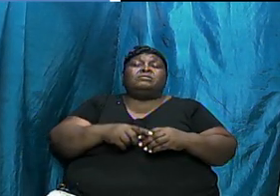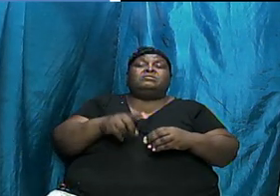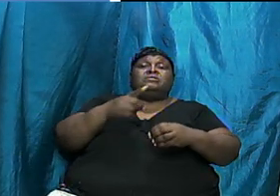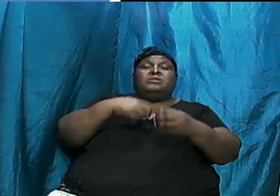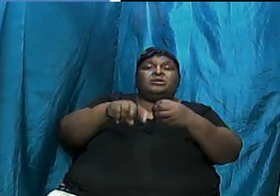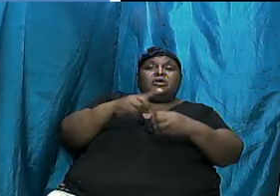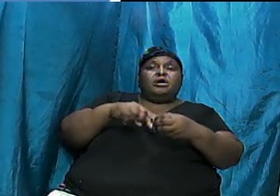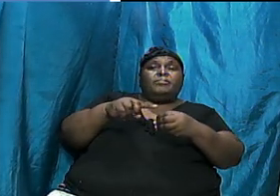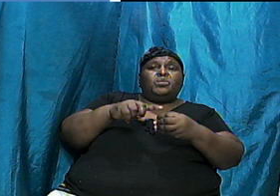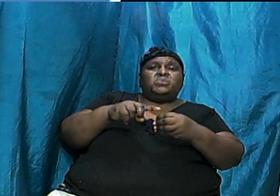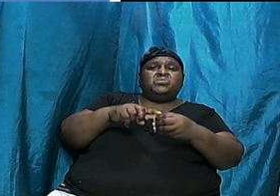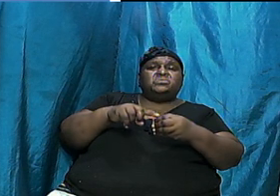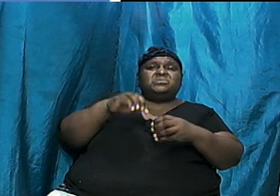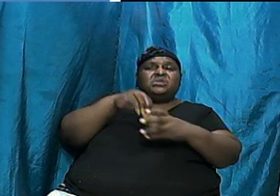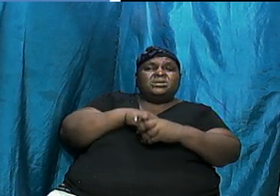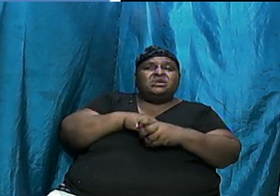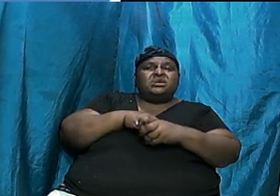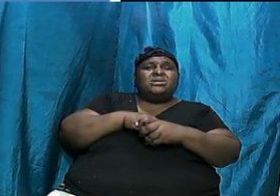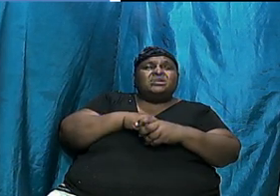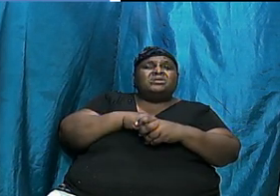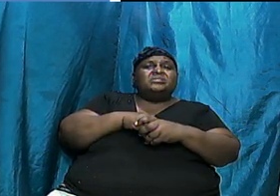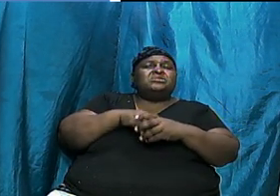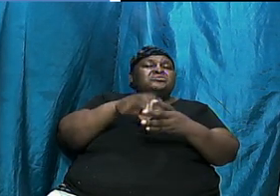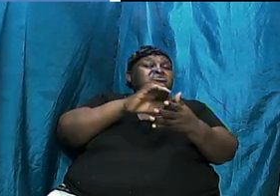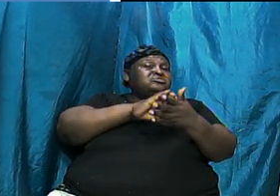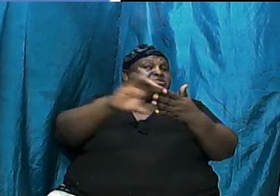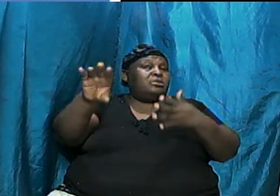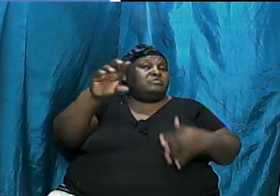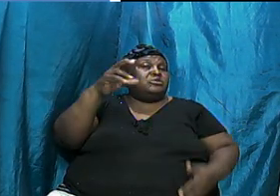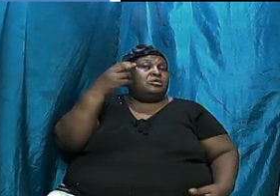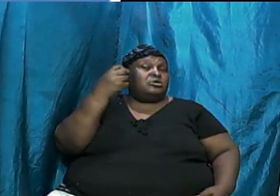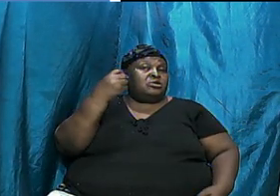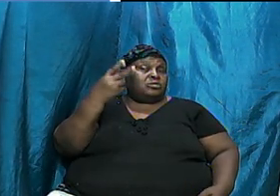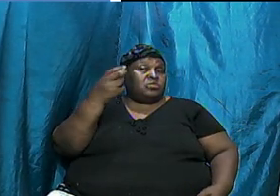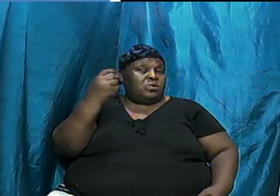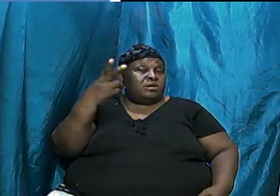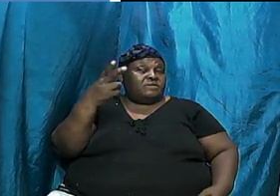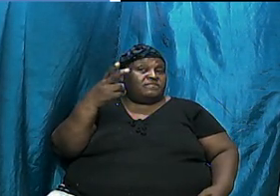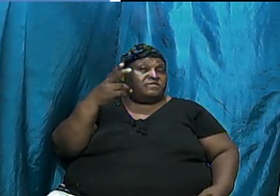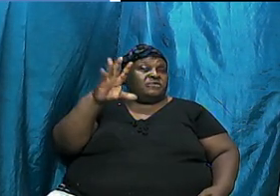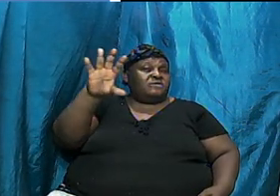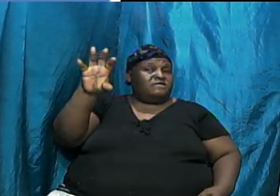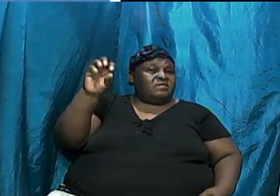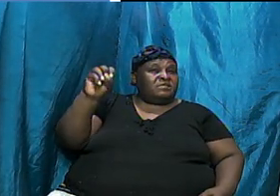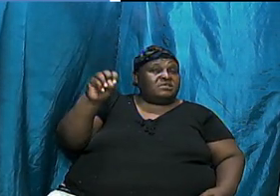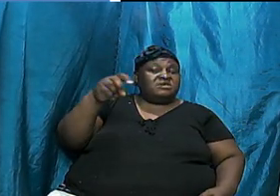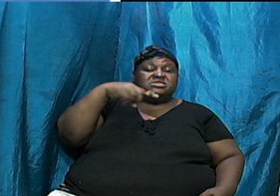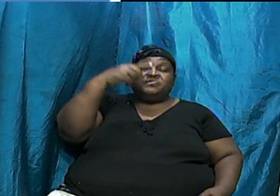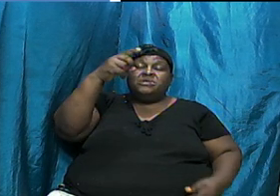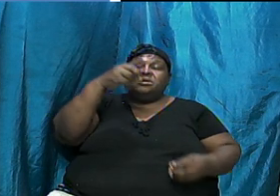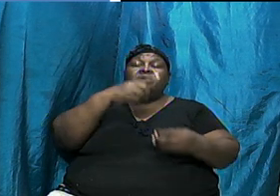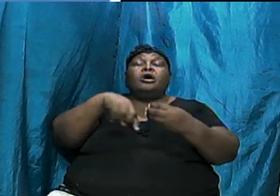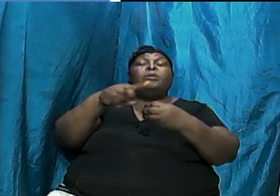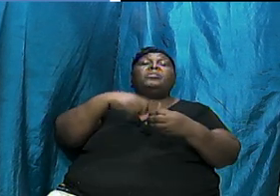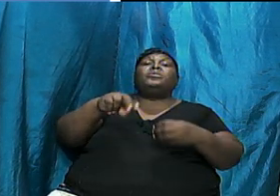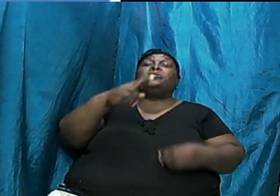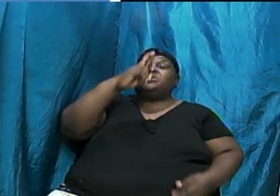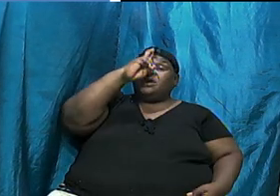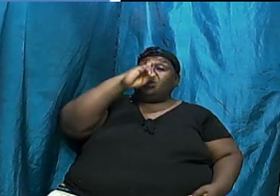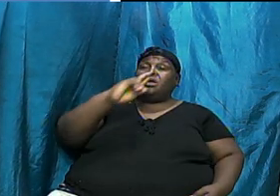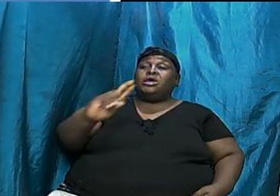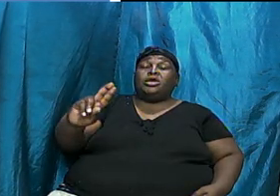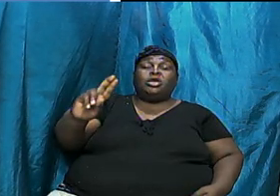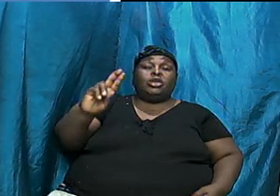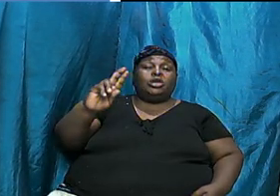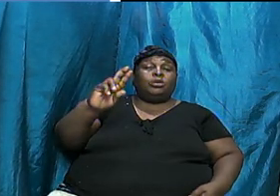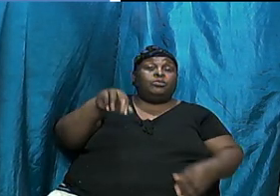outlined that chapters 12 to 50 spoke about the Hebrew race. But here in terms of the divisions,